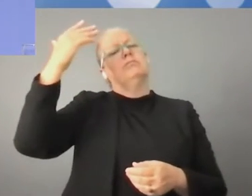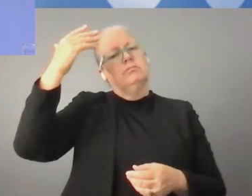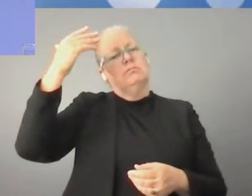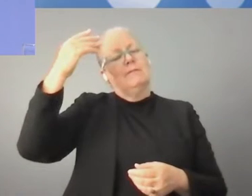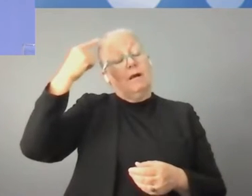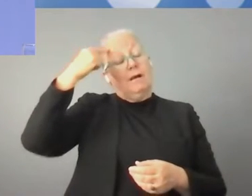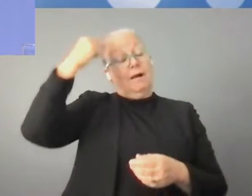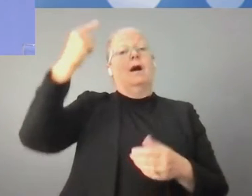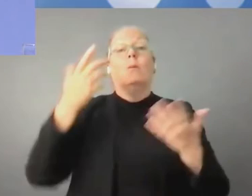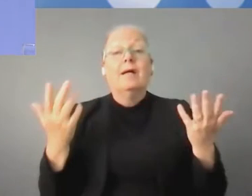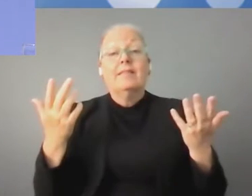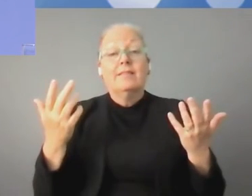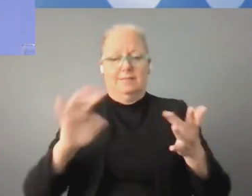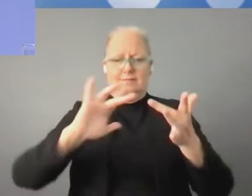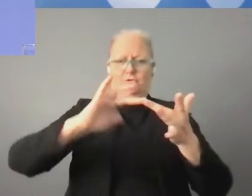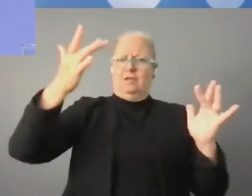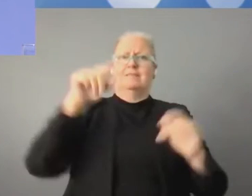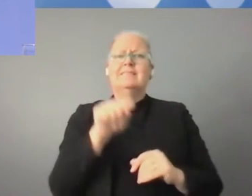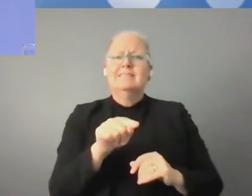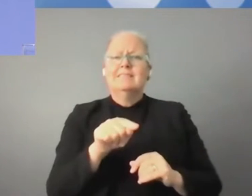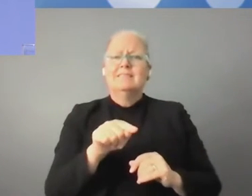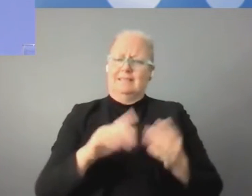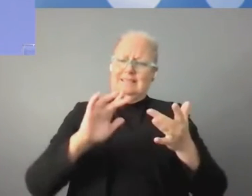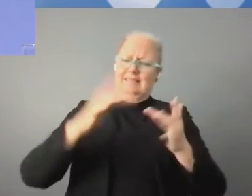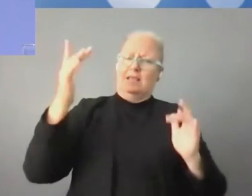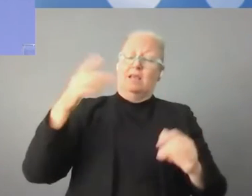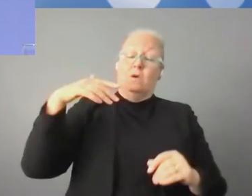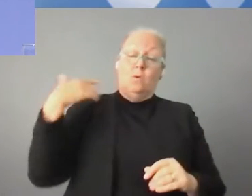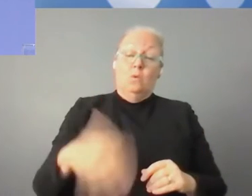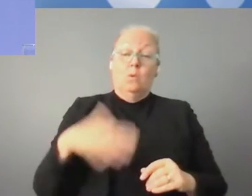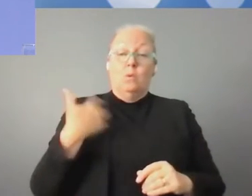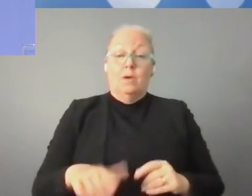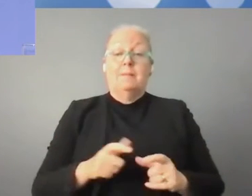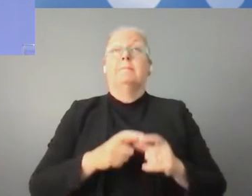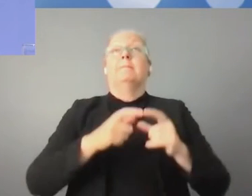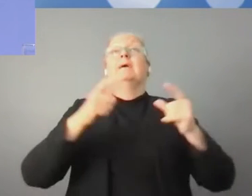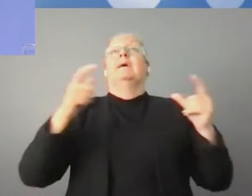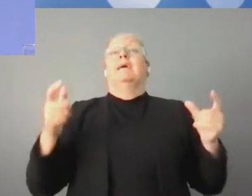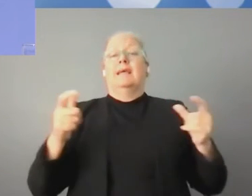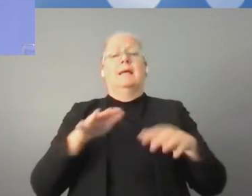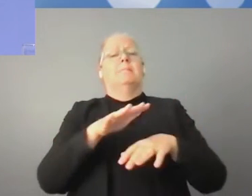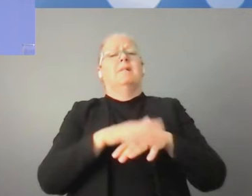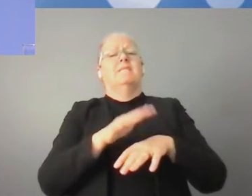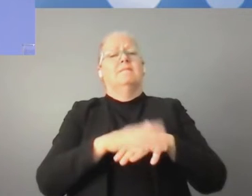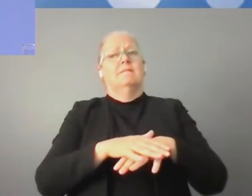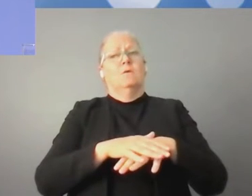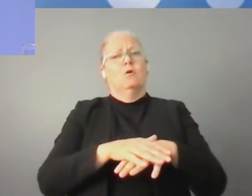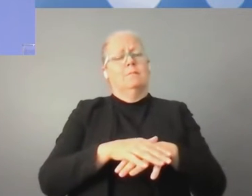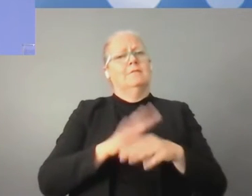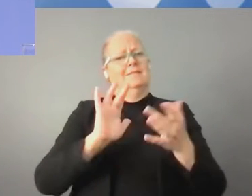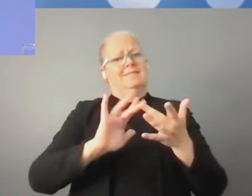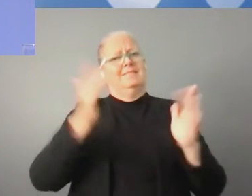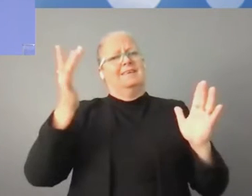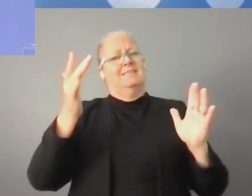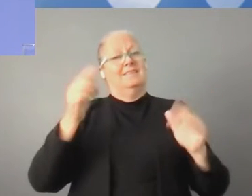The internet became the greatest platform of innovation for humanity. It became the greatest platform